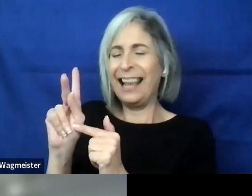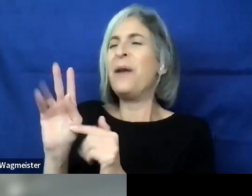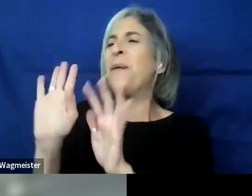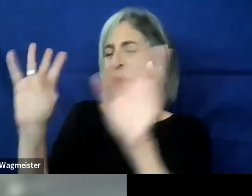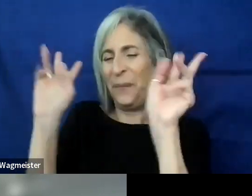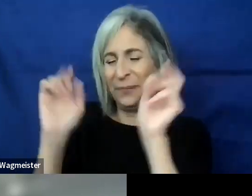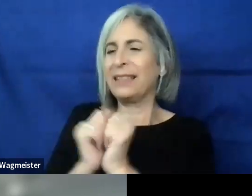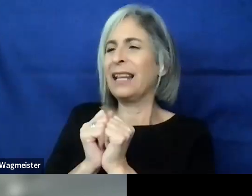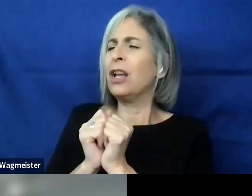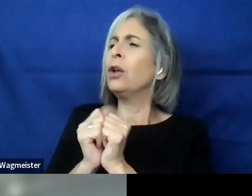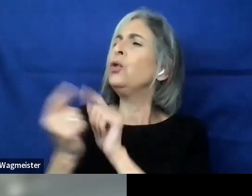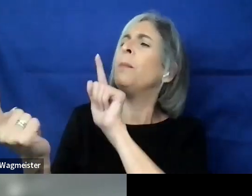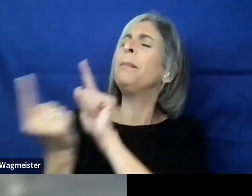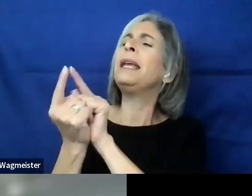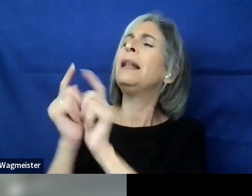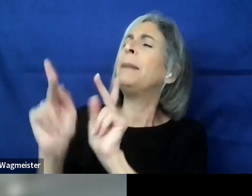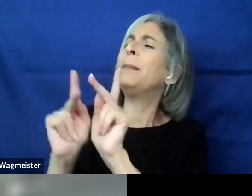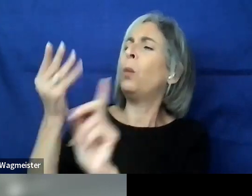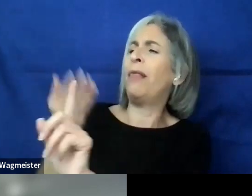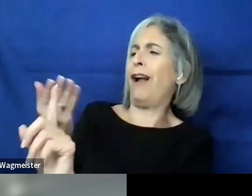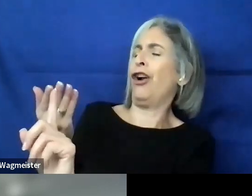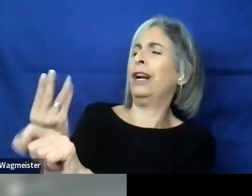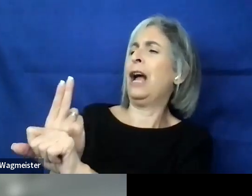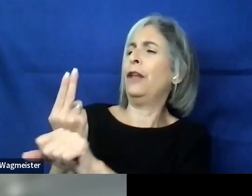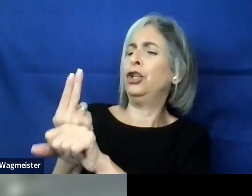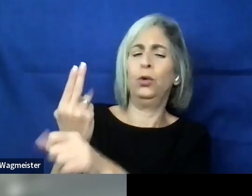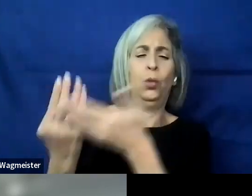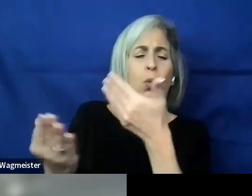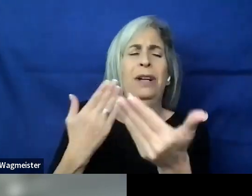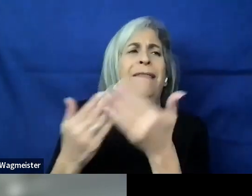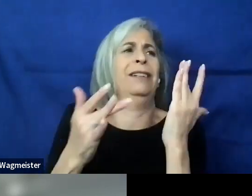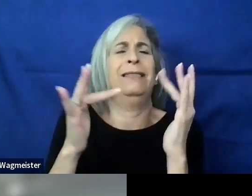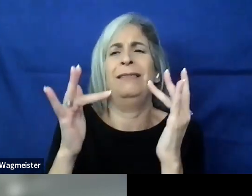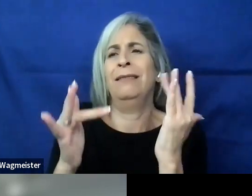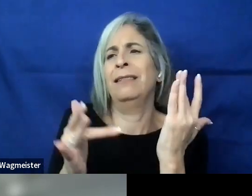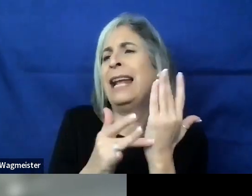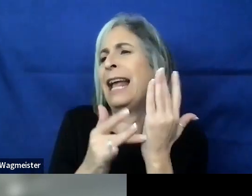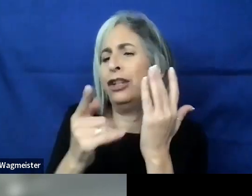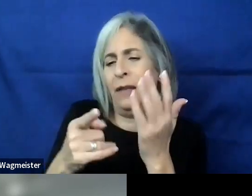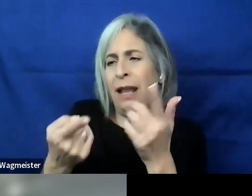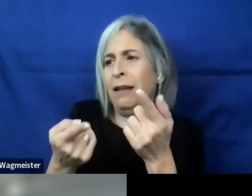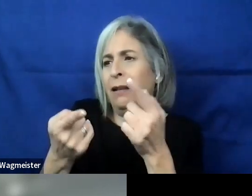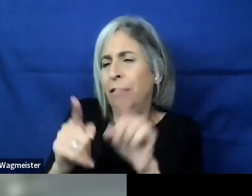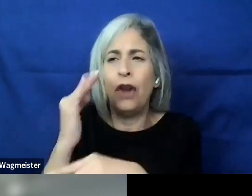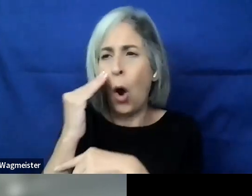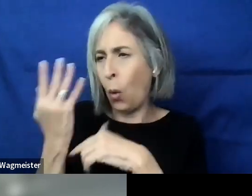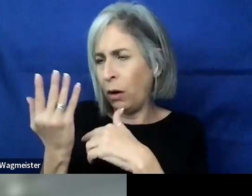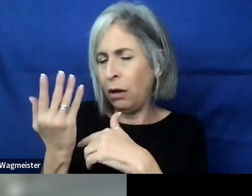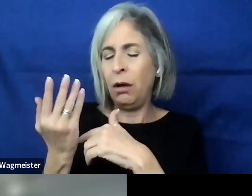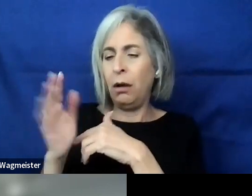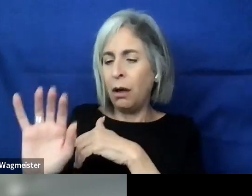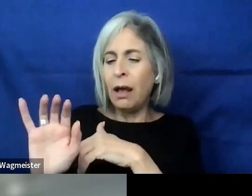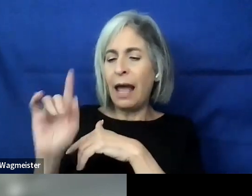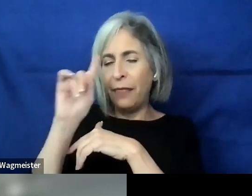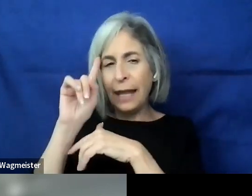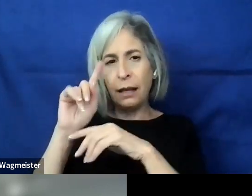meet people where they are, and how they use whichever technology they have come to learn. I think